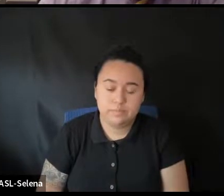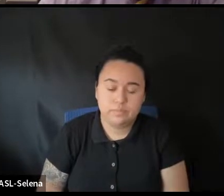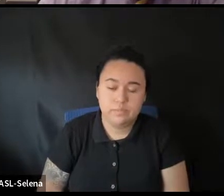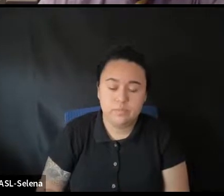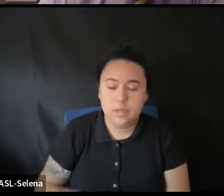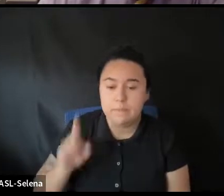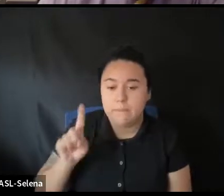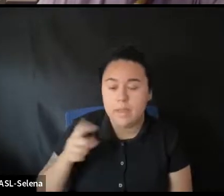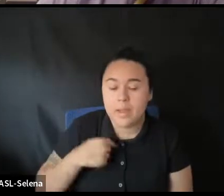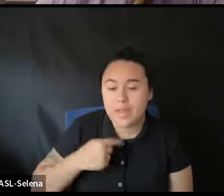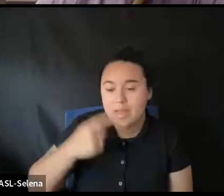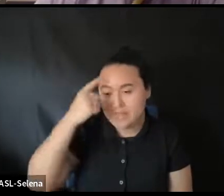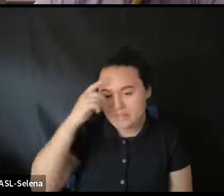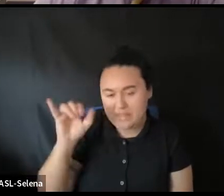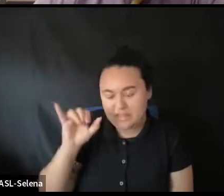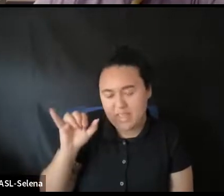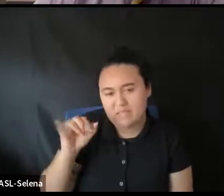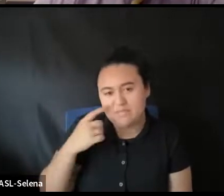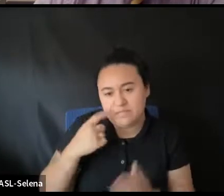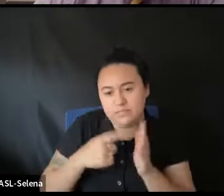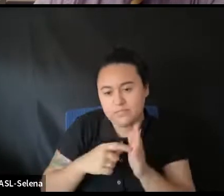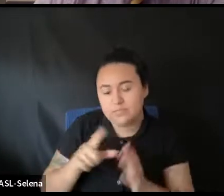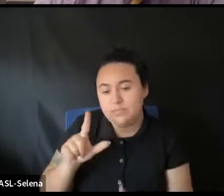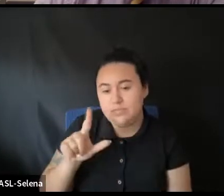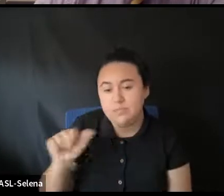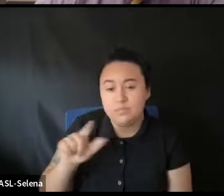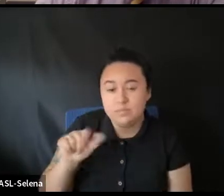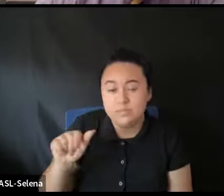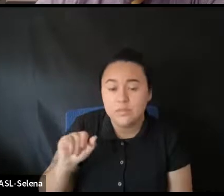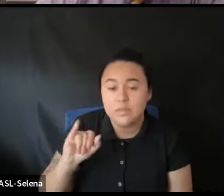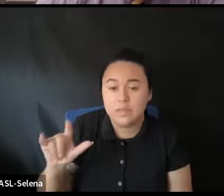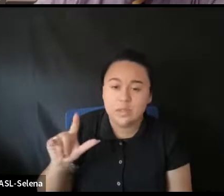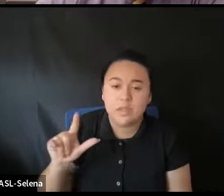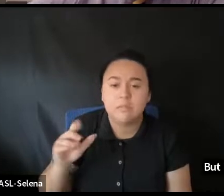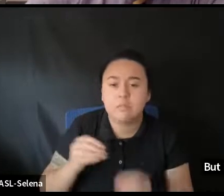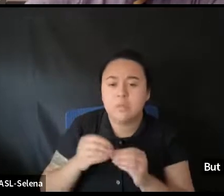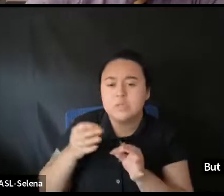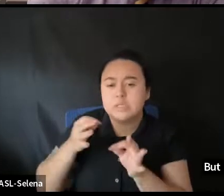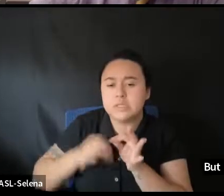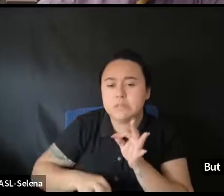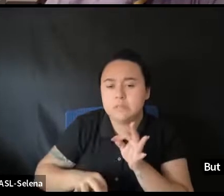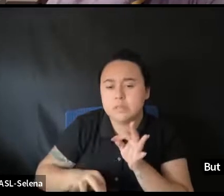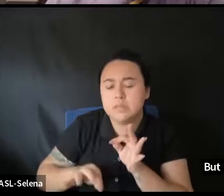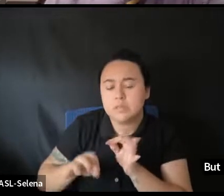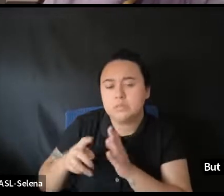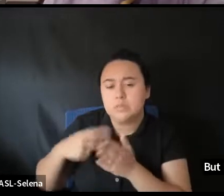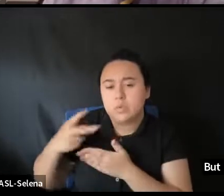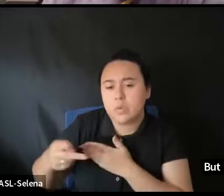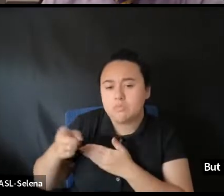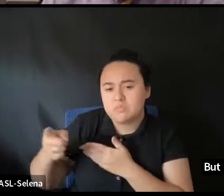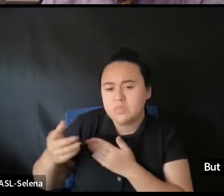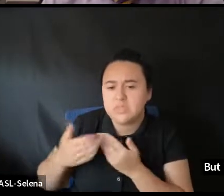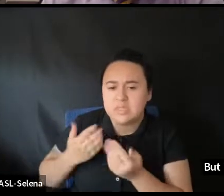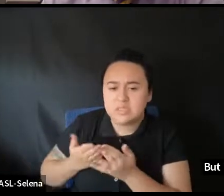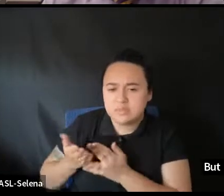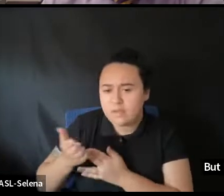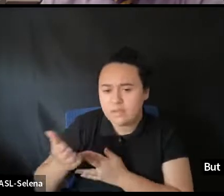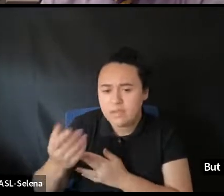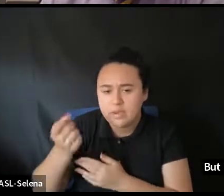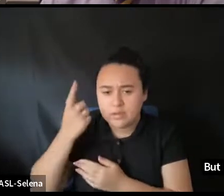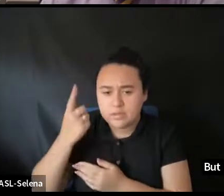I think like. Louisiana. Illinois. Is. One of the more simpler. Uh. Programs to navigate. And understand.